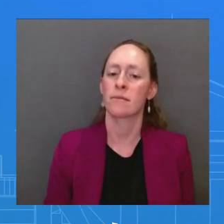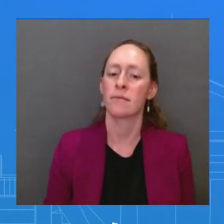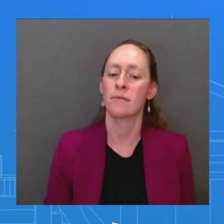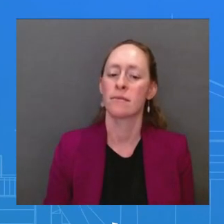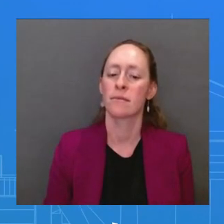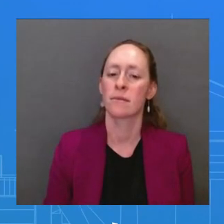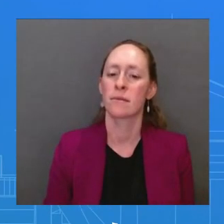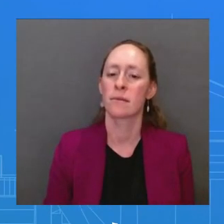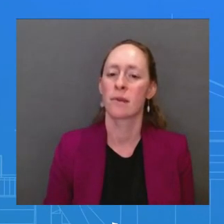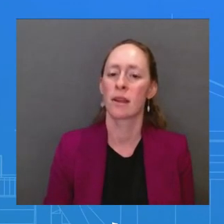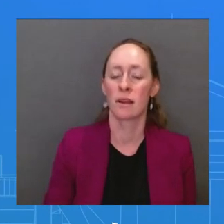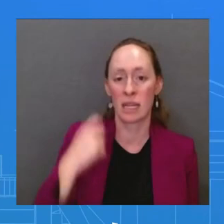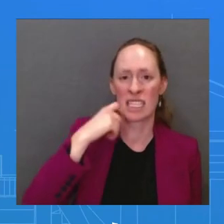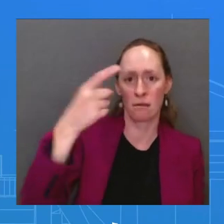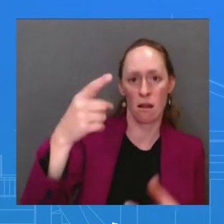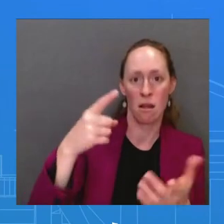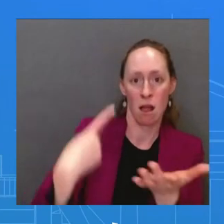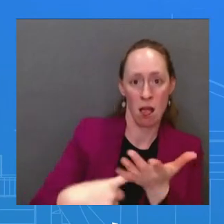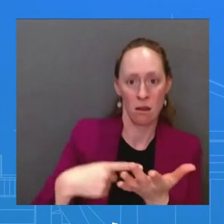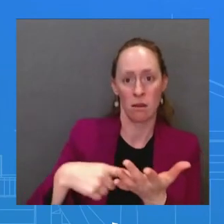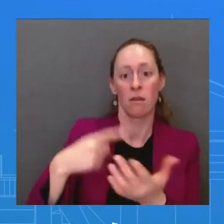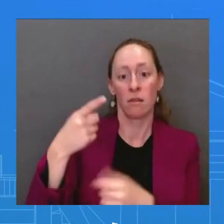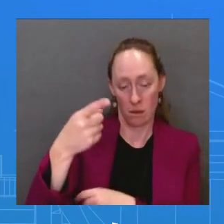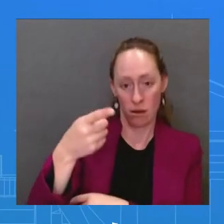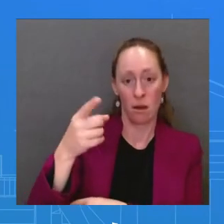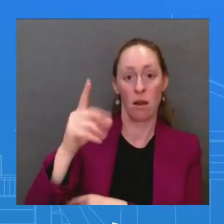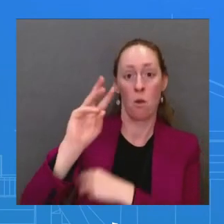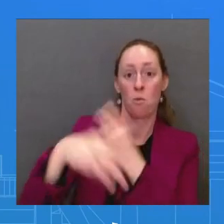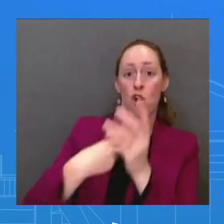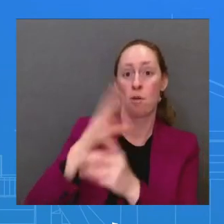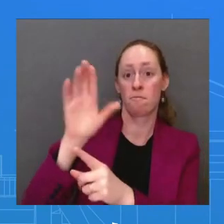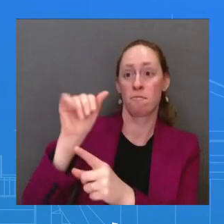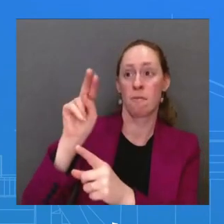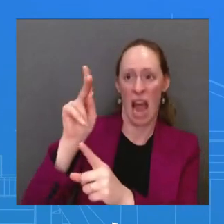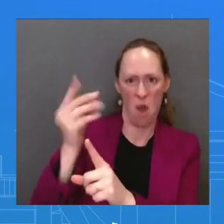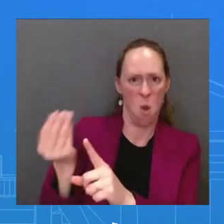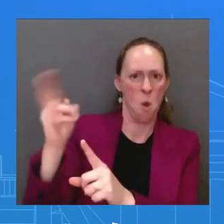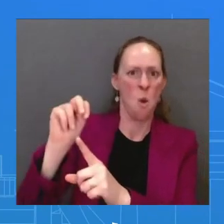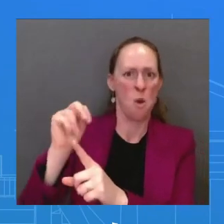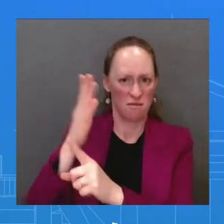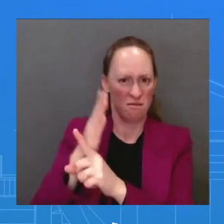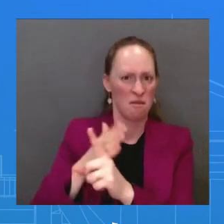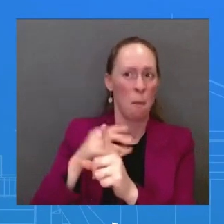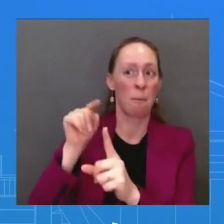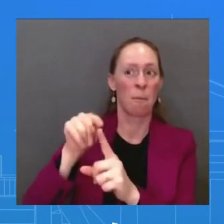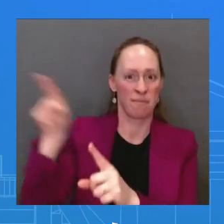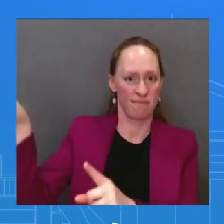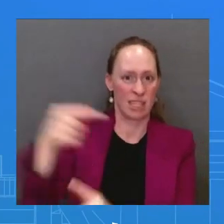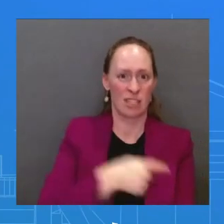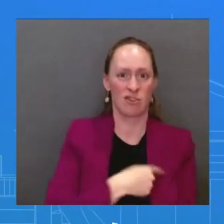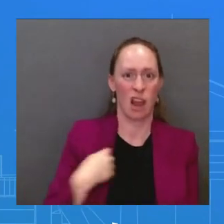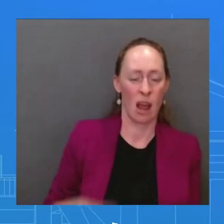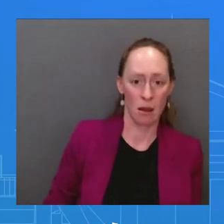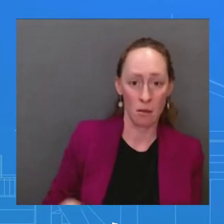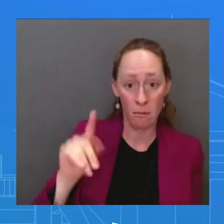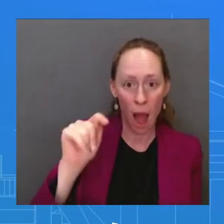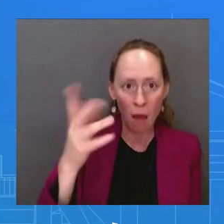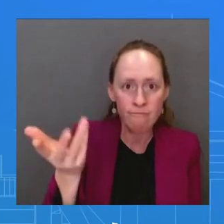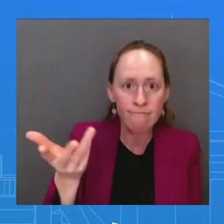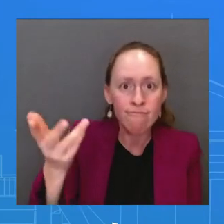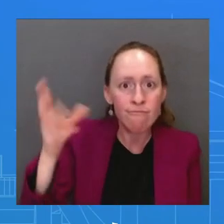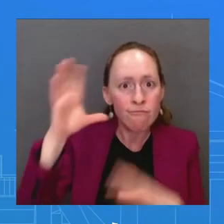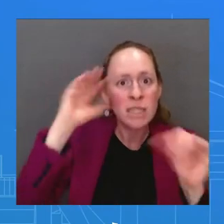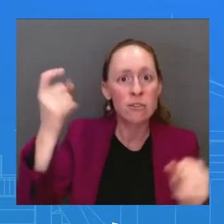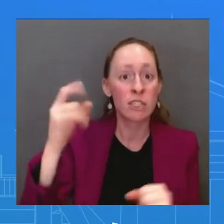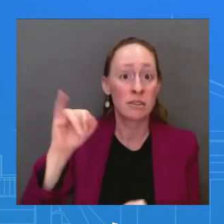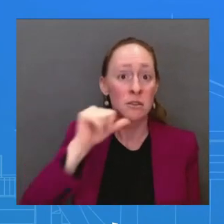impact that Xi Jinping won't be at the table when you're asking for these reforms? Does it change the